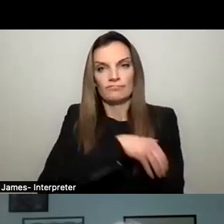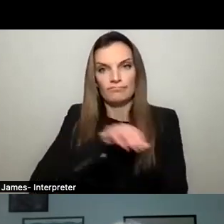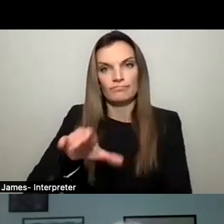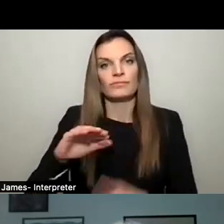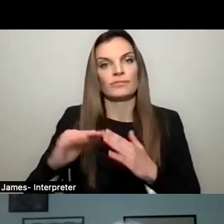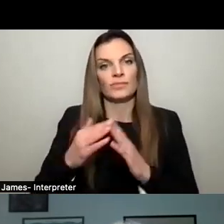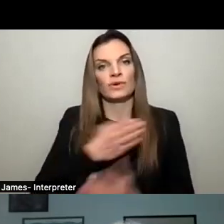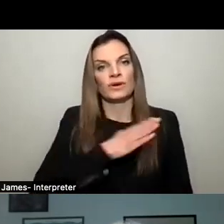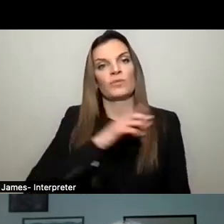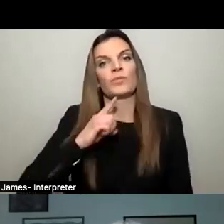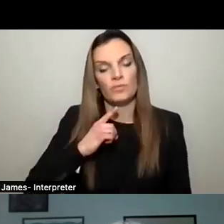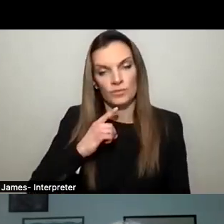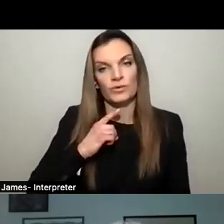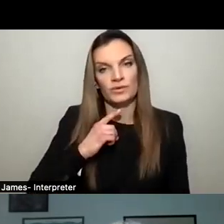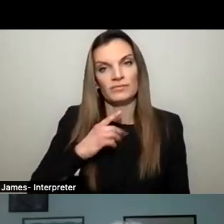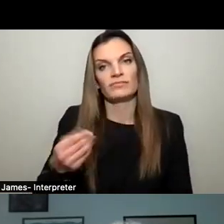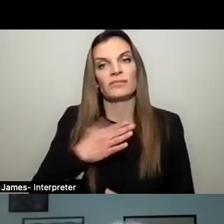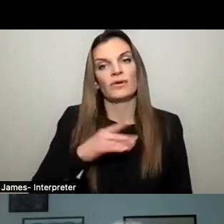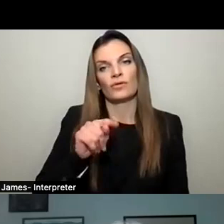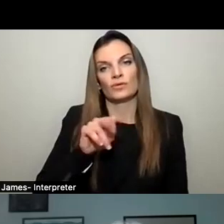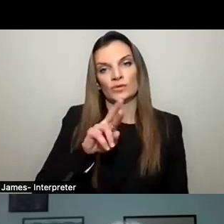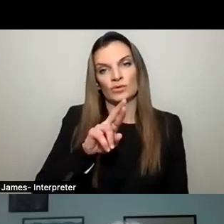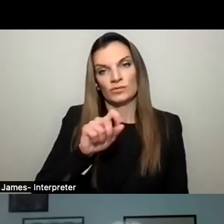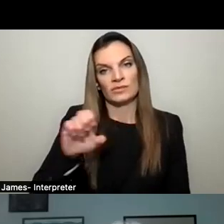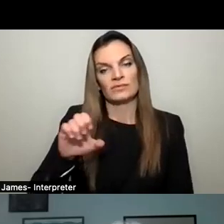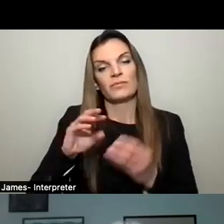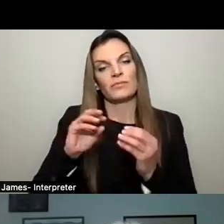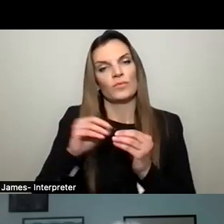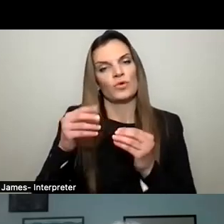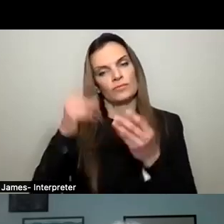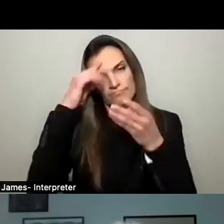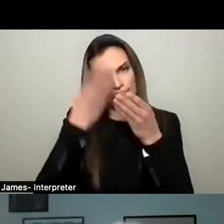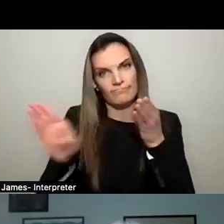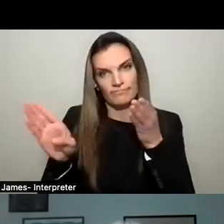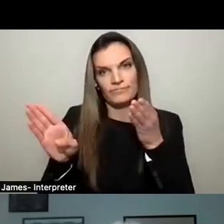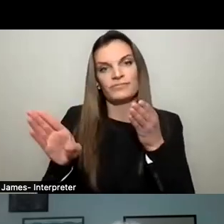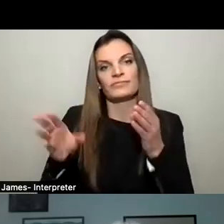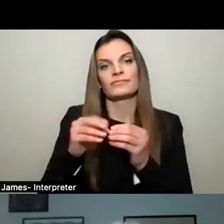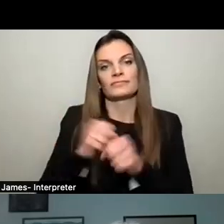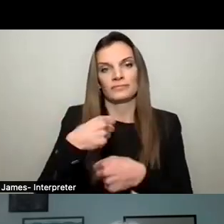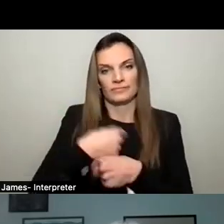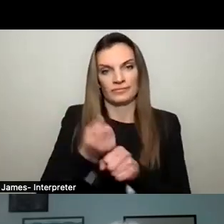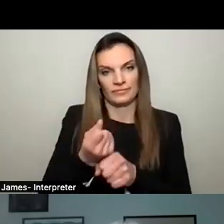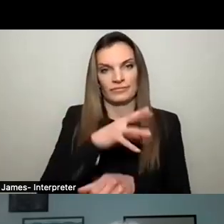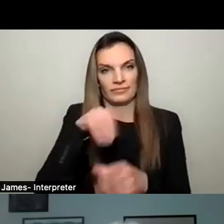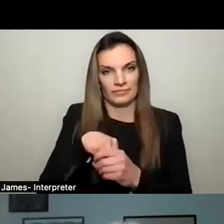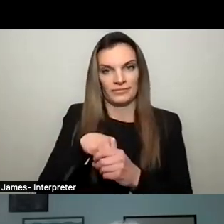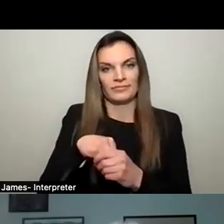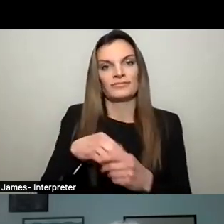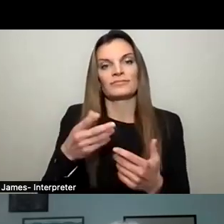boards, and our, uh, trustees to be more free with their thoughts and make more changes inside what we do.